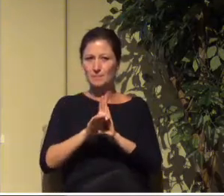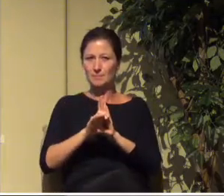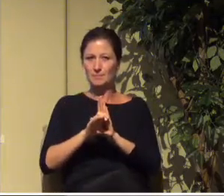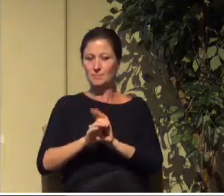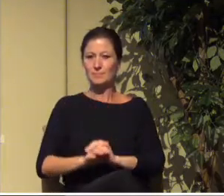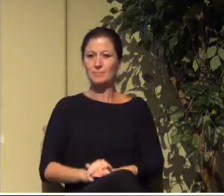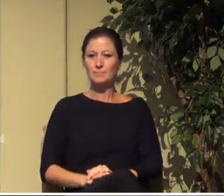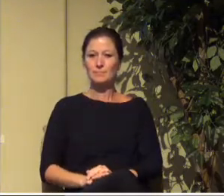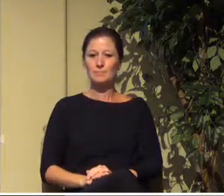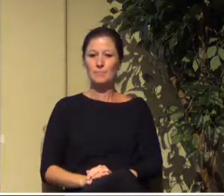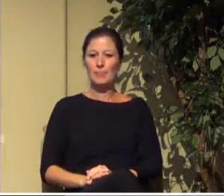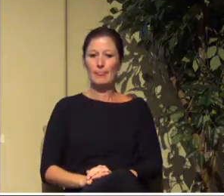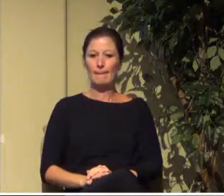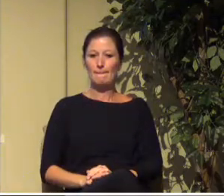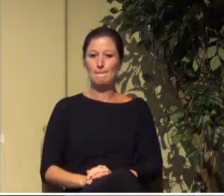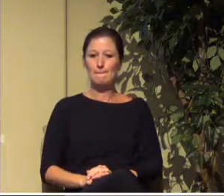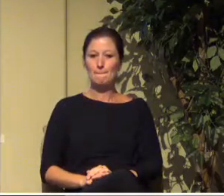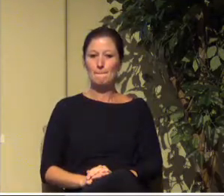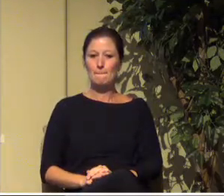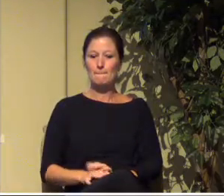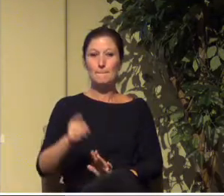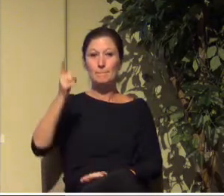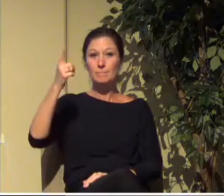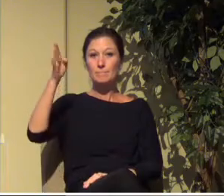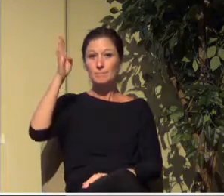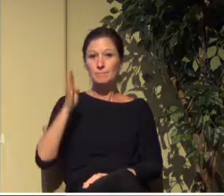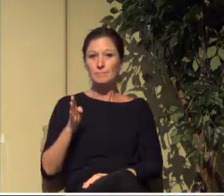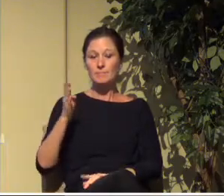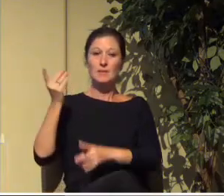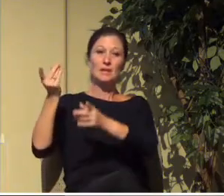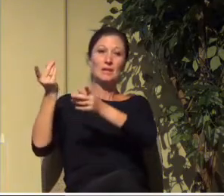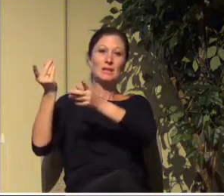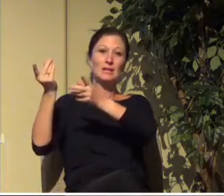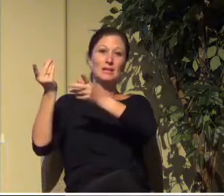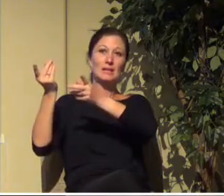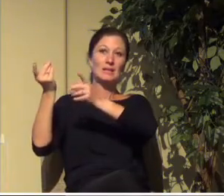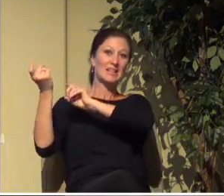us in Christ every spiritual blessing